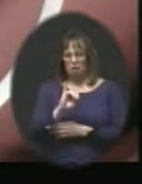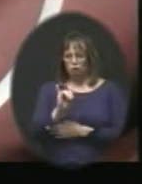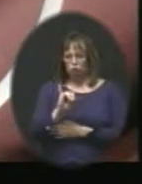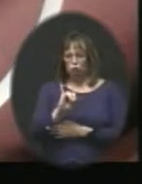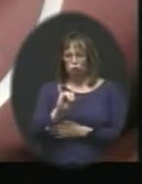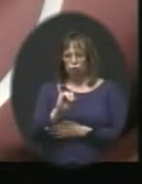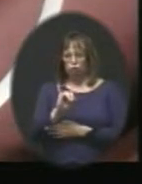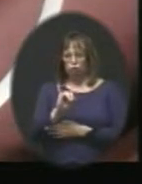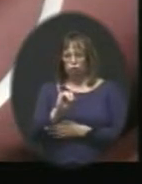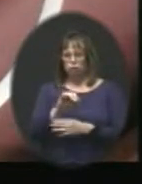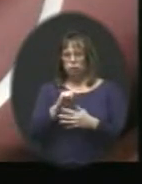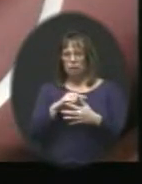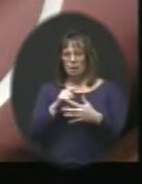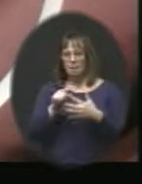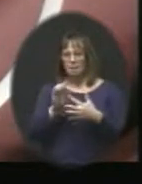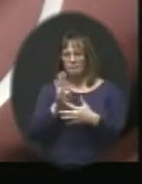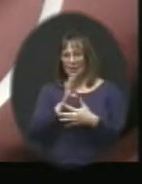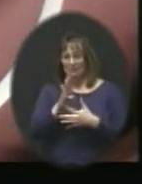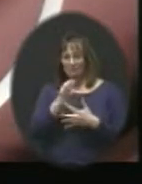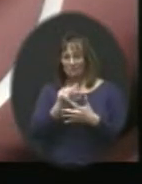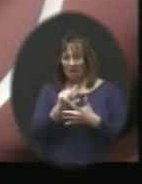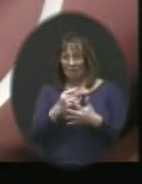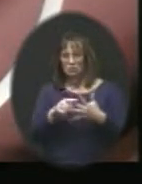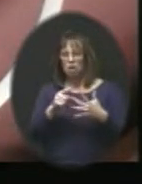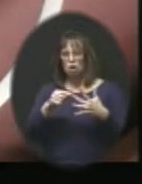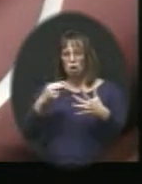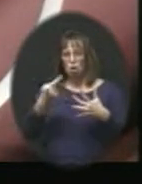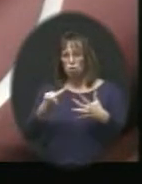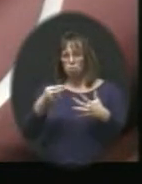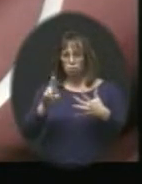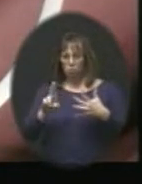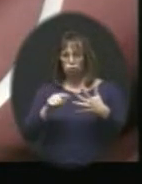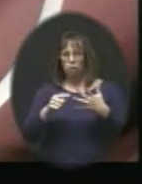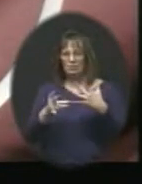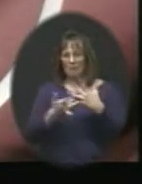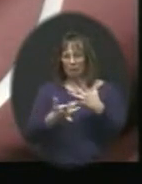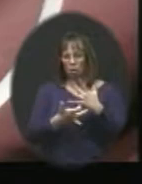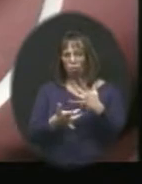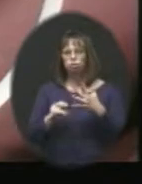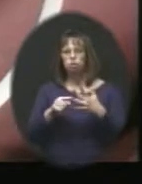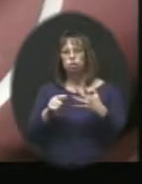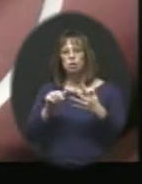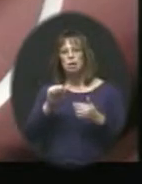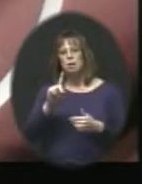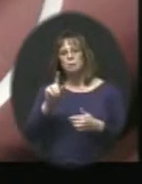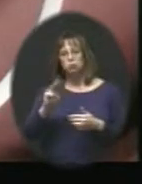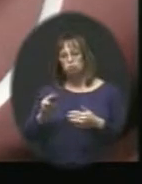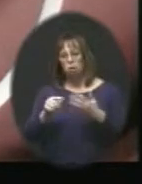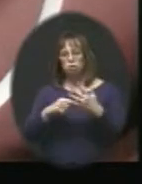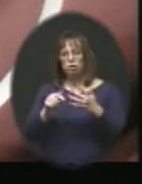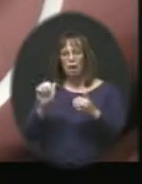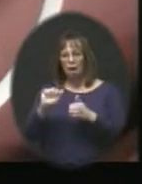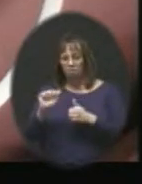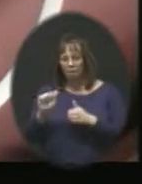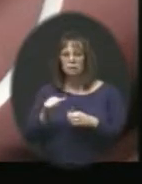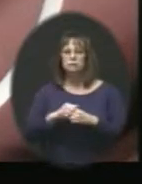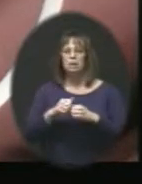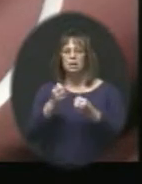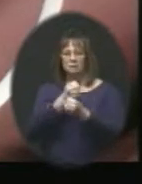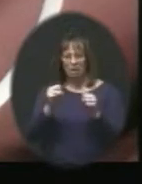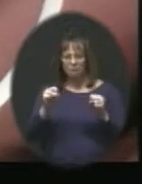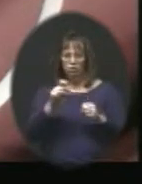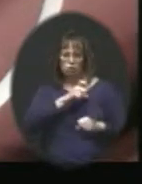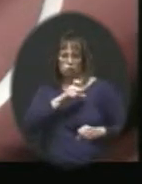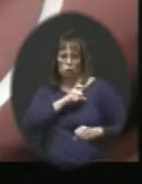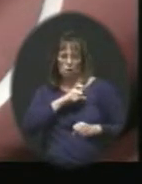coverages, we have the areas of business and finance, human resources, technology, administration, athletics, safety, security,